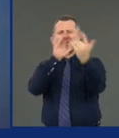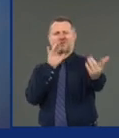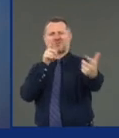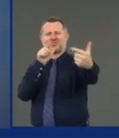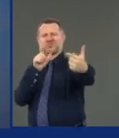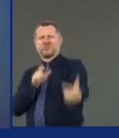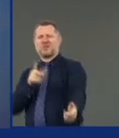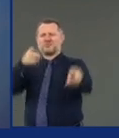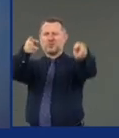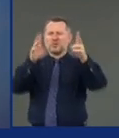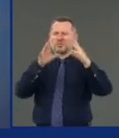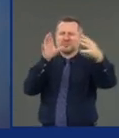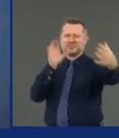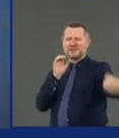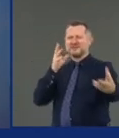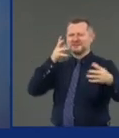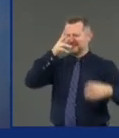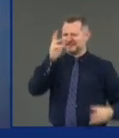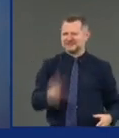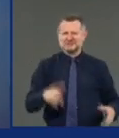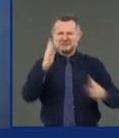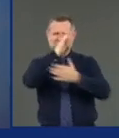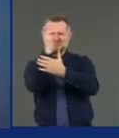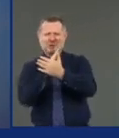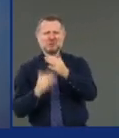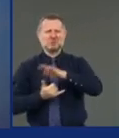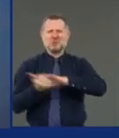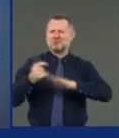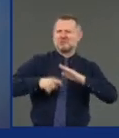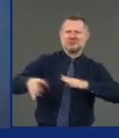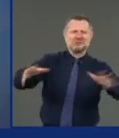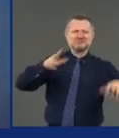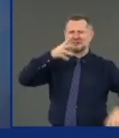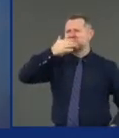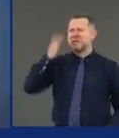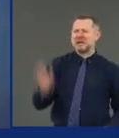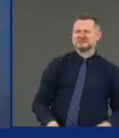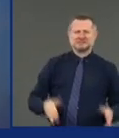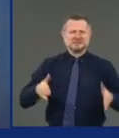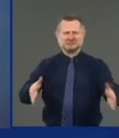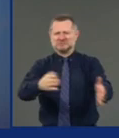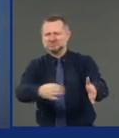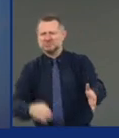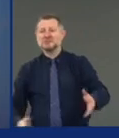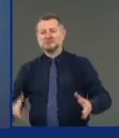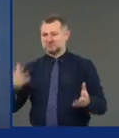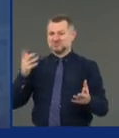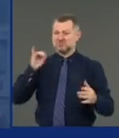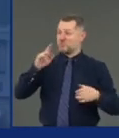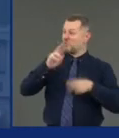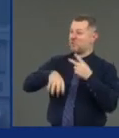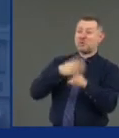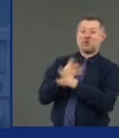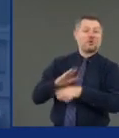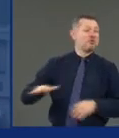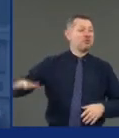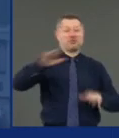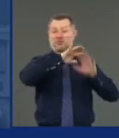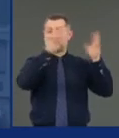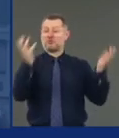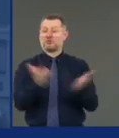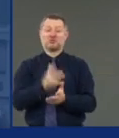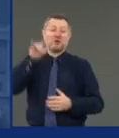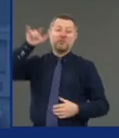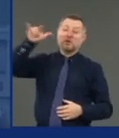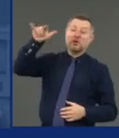nation is grossly outpaced by nations across the world in terms of infrastructure and airports and development. Now is